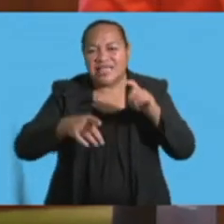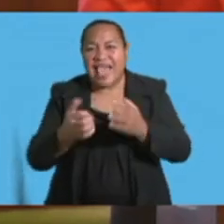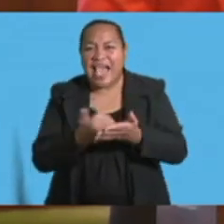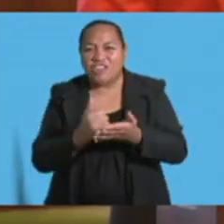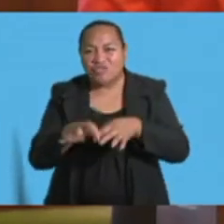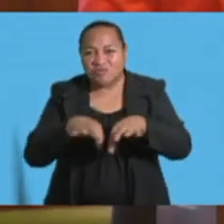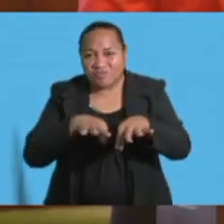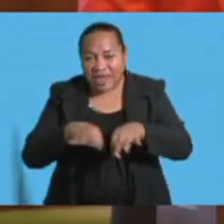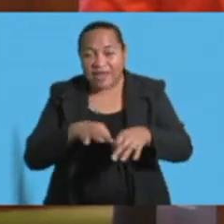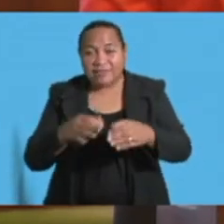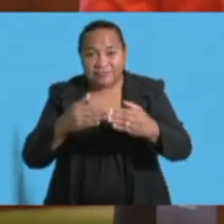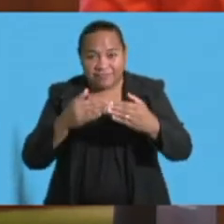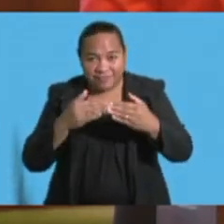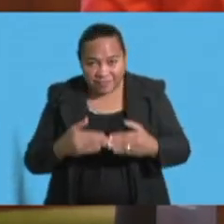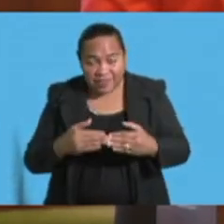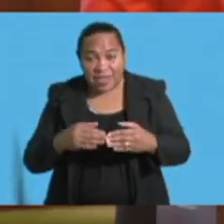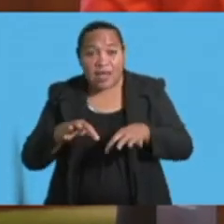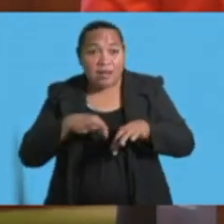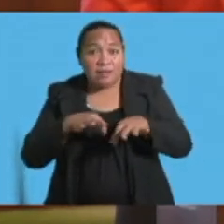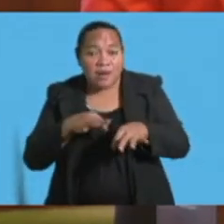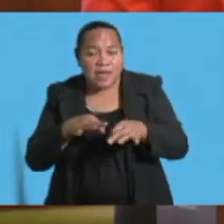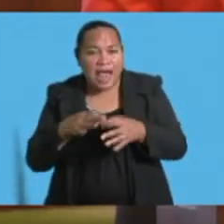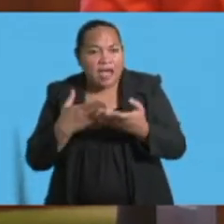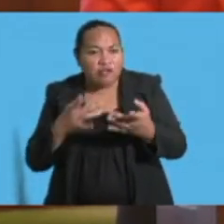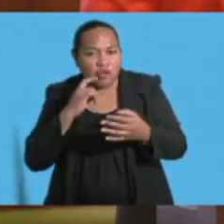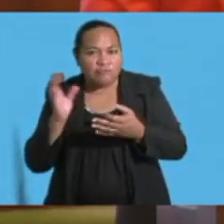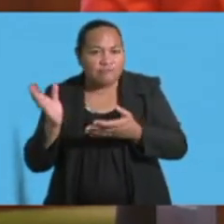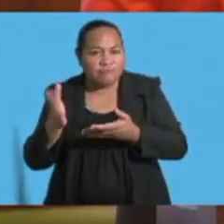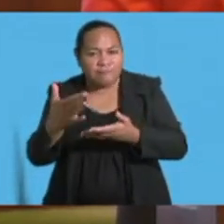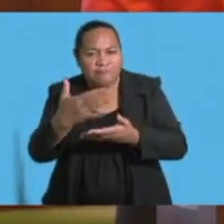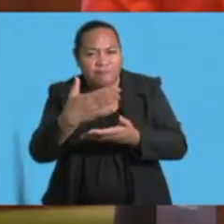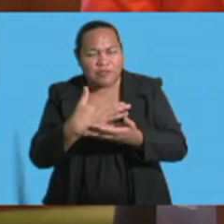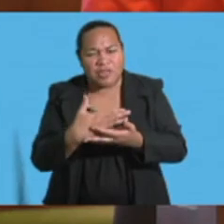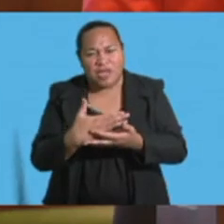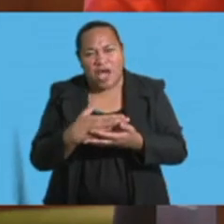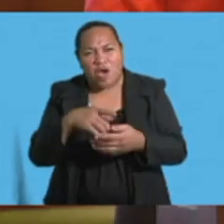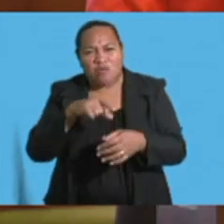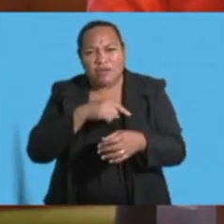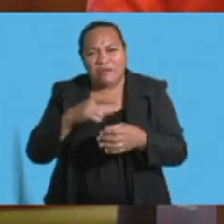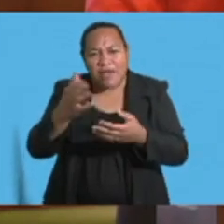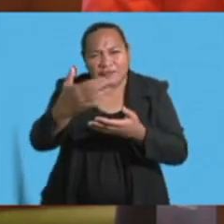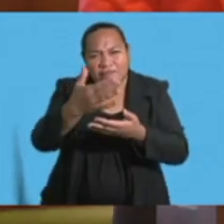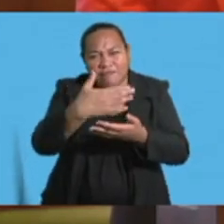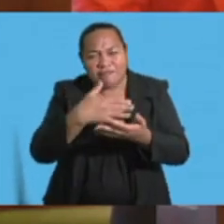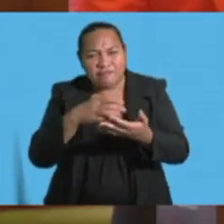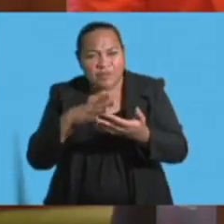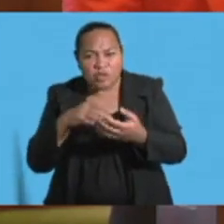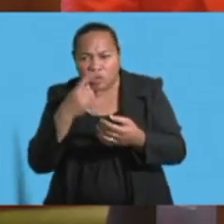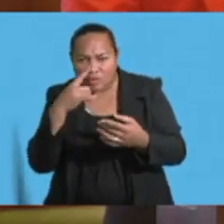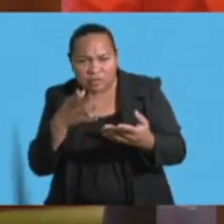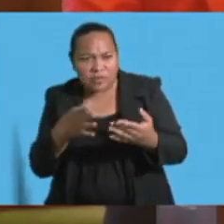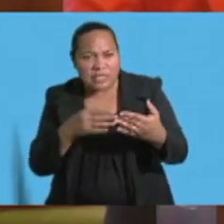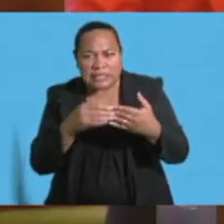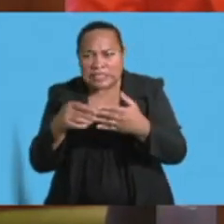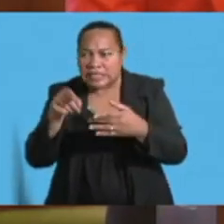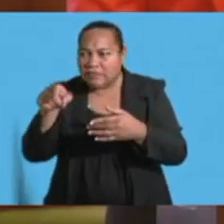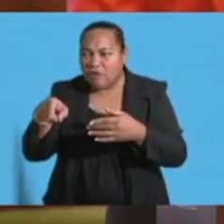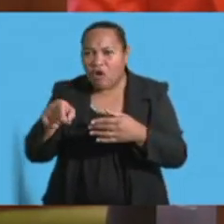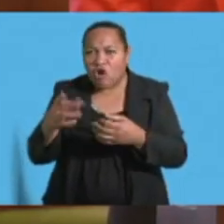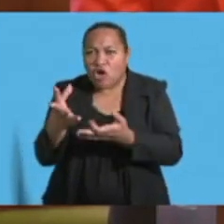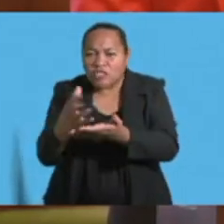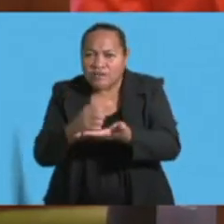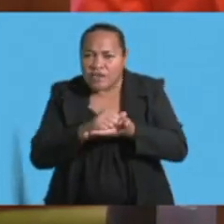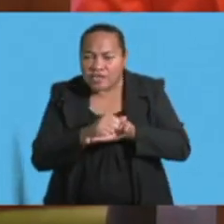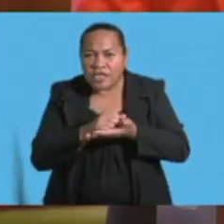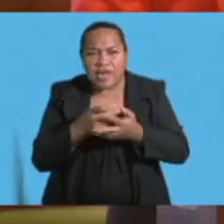embarked on an exercise to extract a quantified and tangible picture linking conservation and climate resilience. For